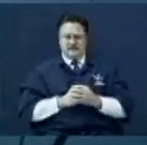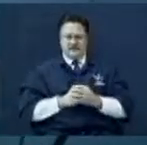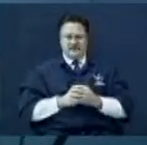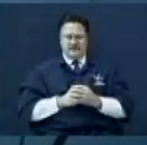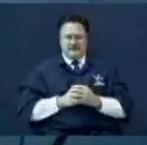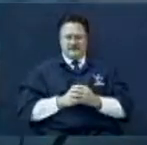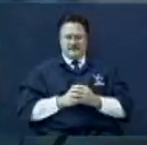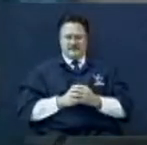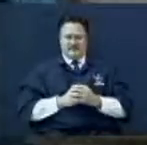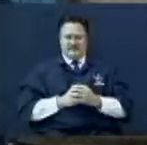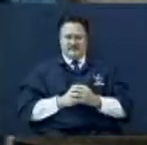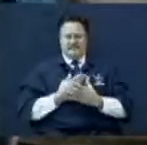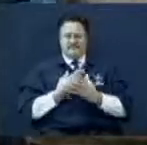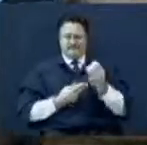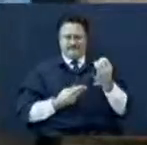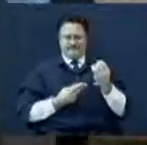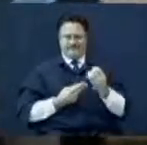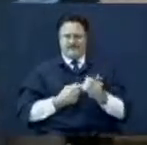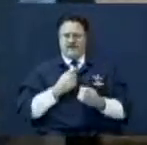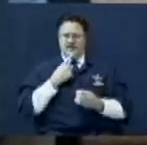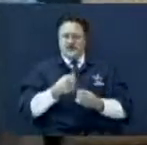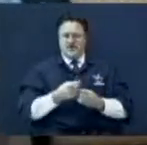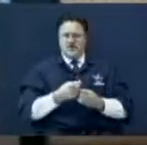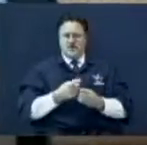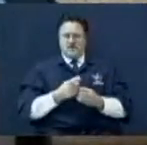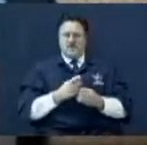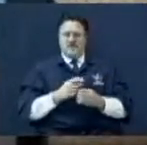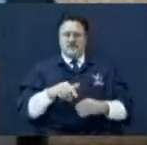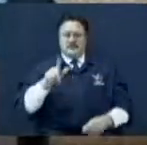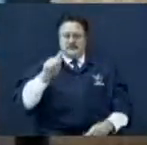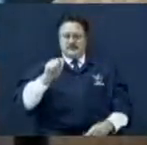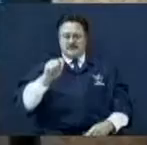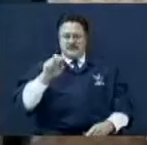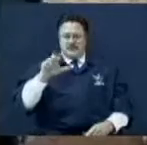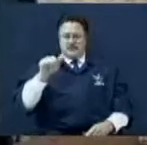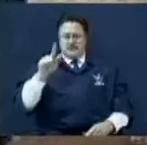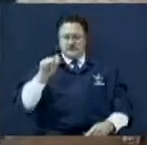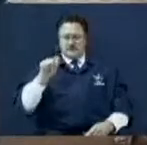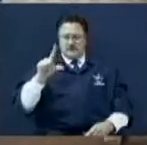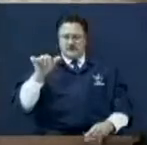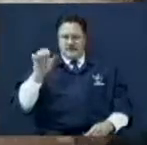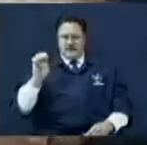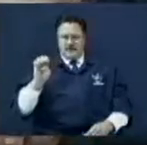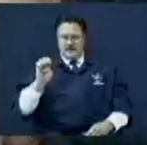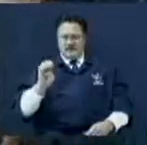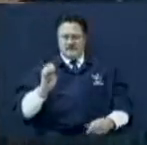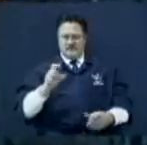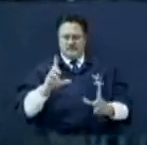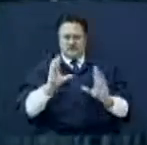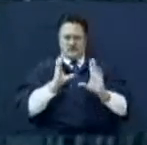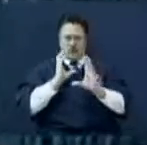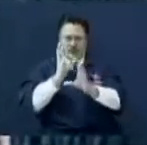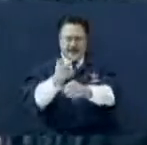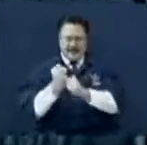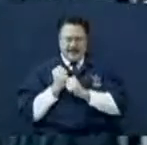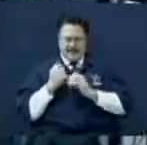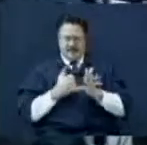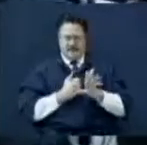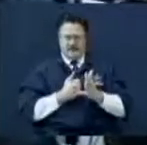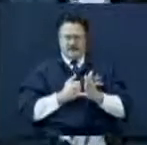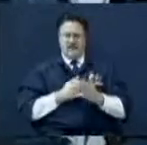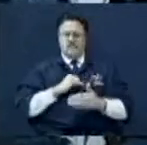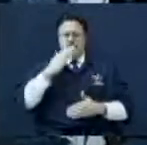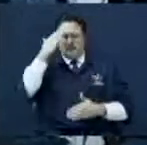Storm came up. I said, Bill, come on, let's go real quick. Go get that trot line. Oh, you know Bill, he'll follow his preacher.